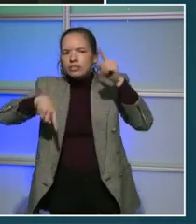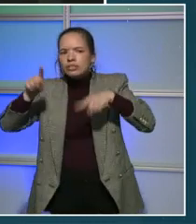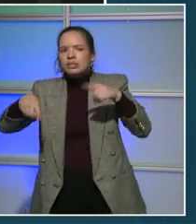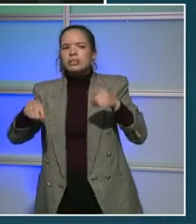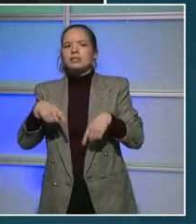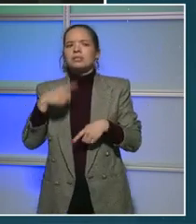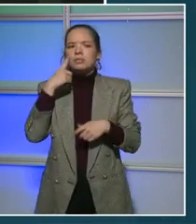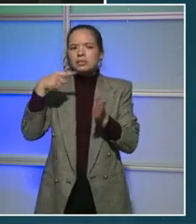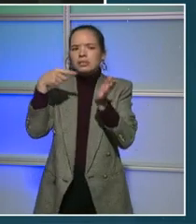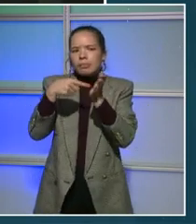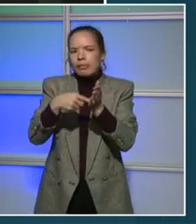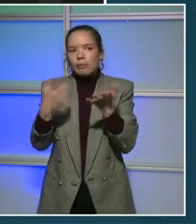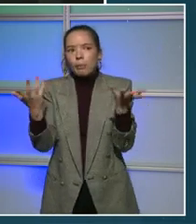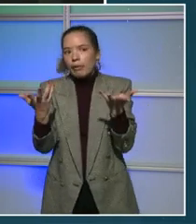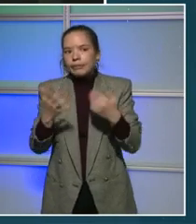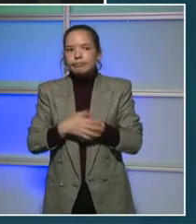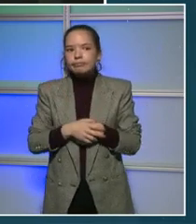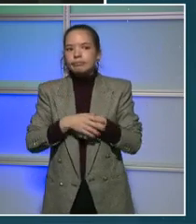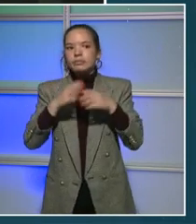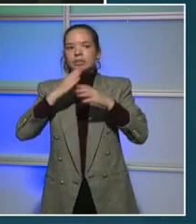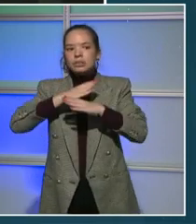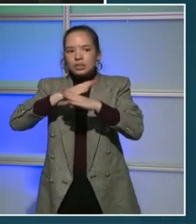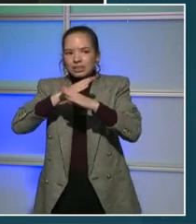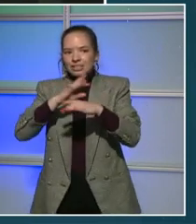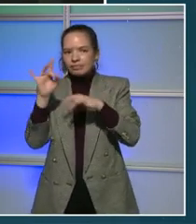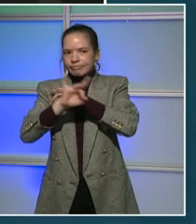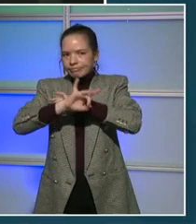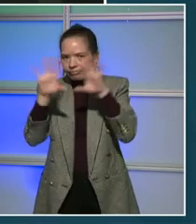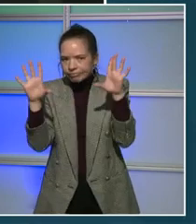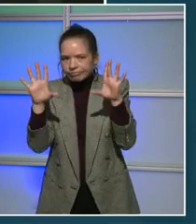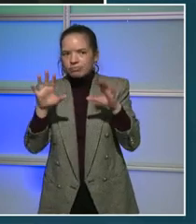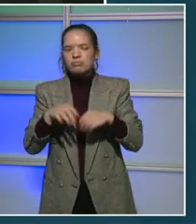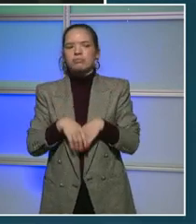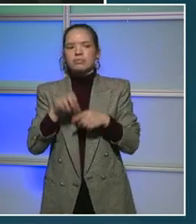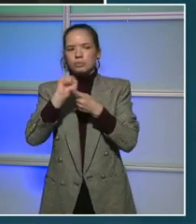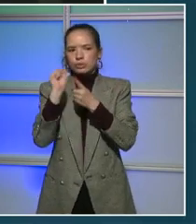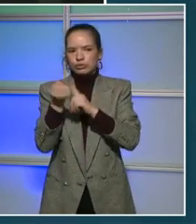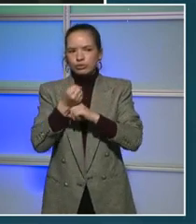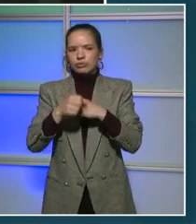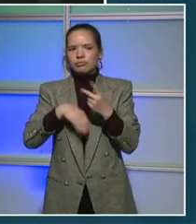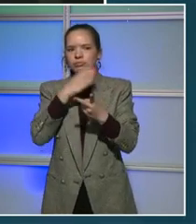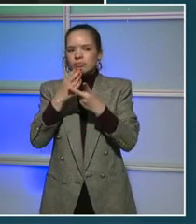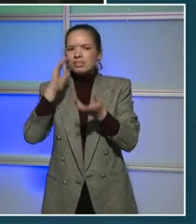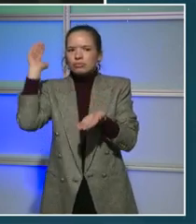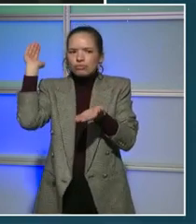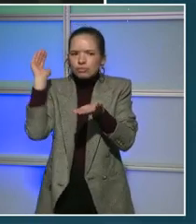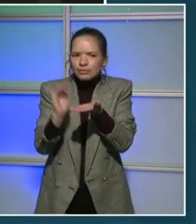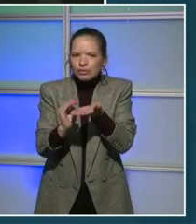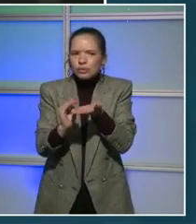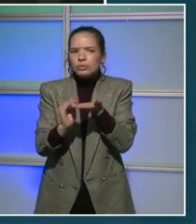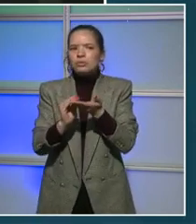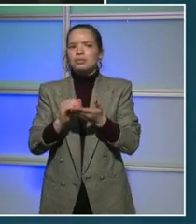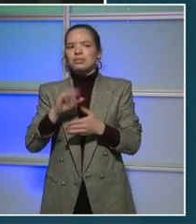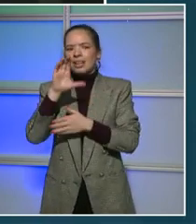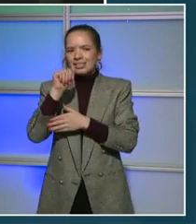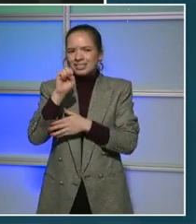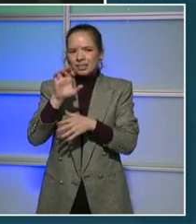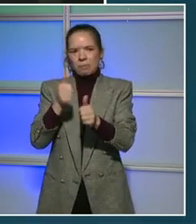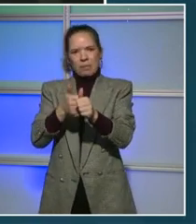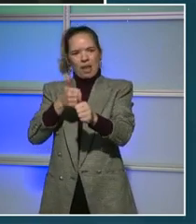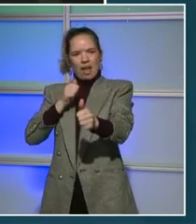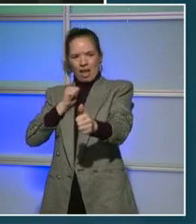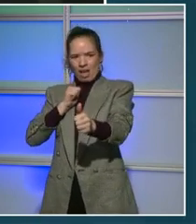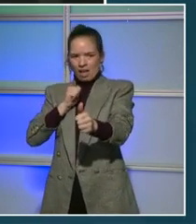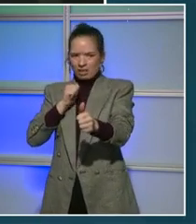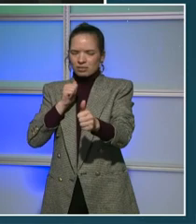and housing services. to continue to work with OHR to reduce the case backlog of issues there. And